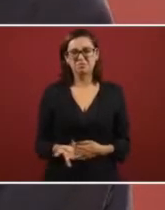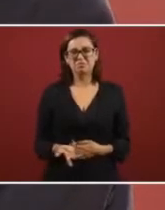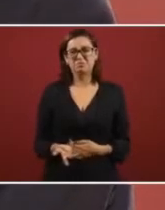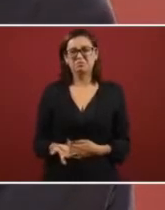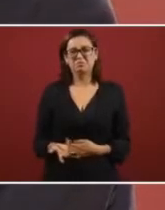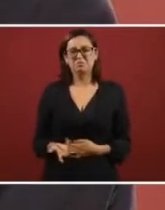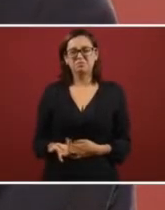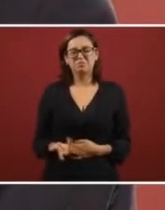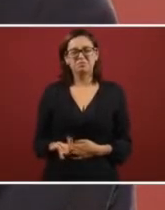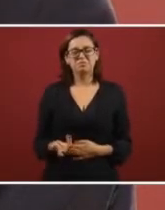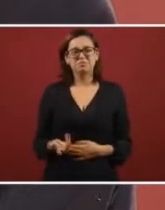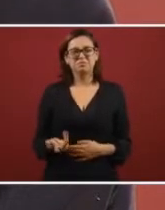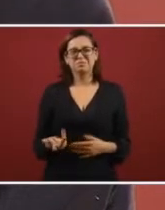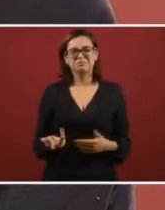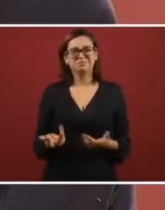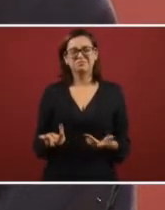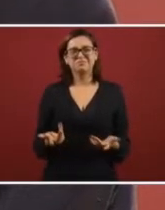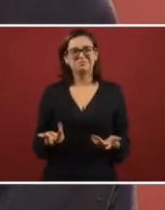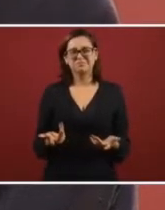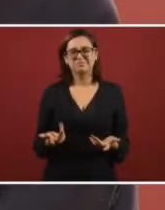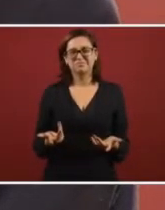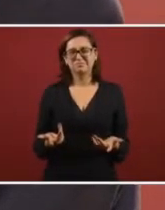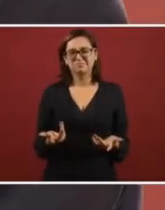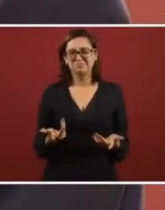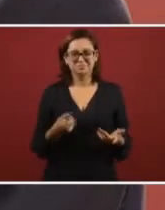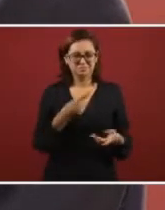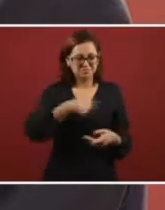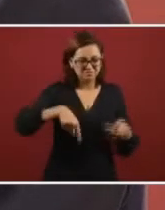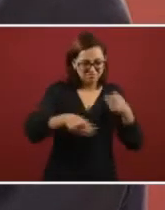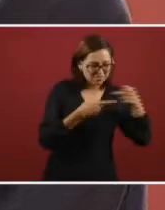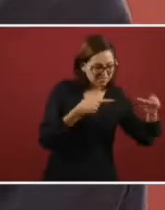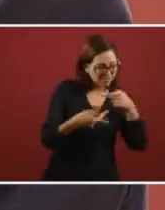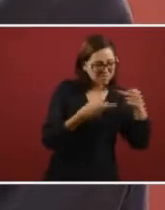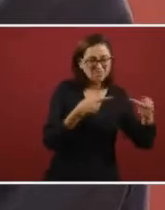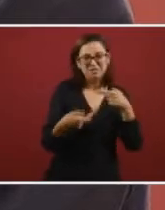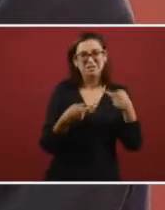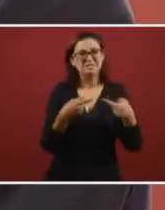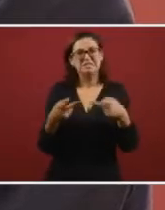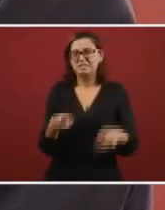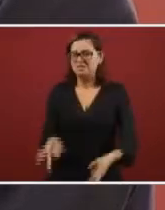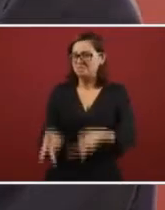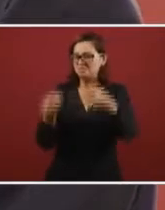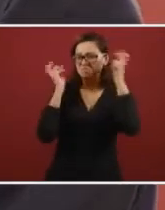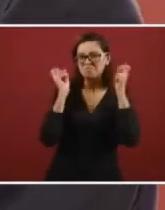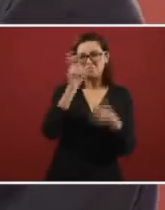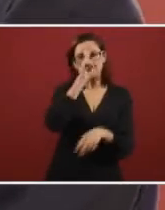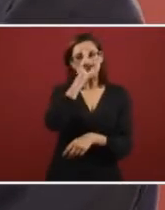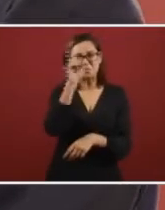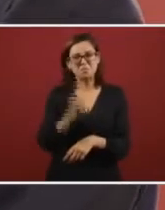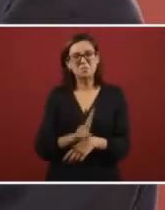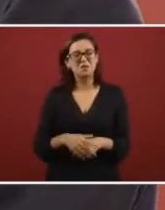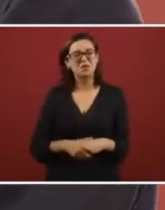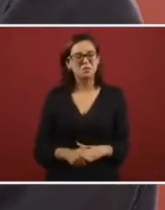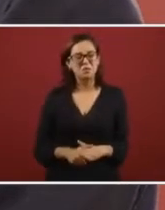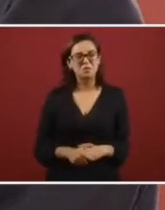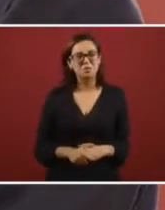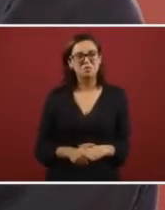that had been prepared. a greatest